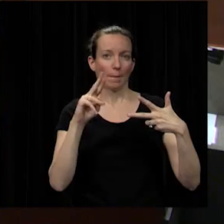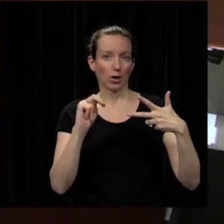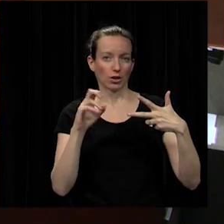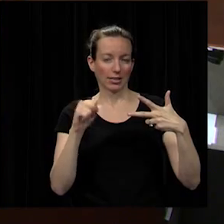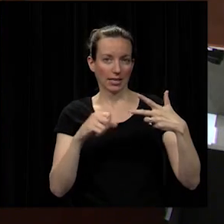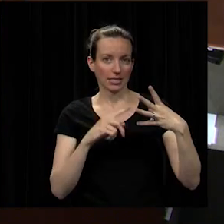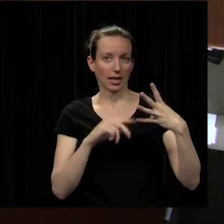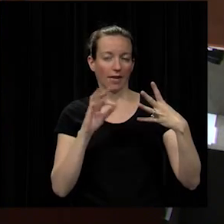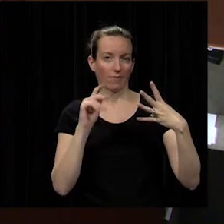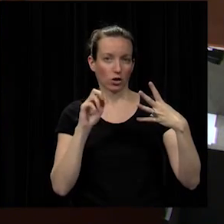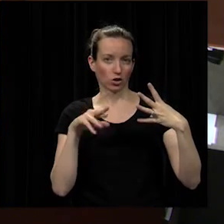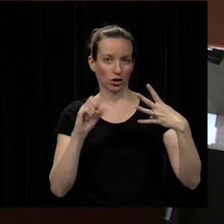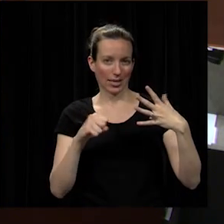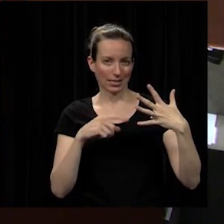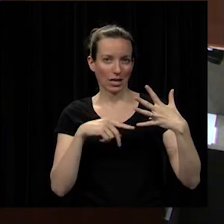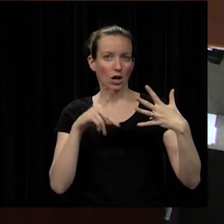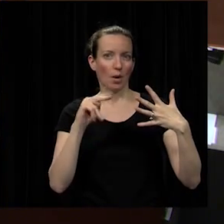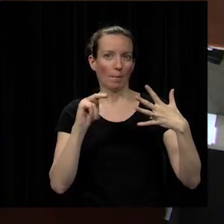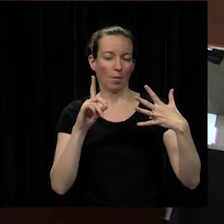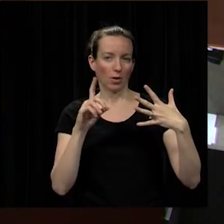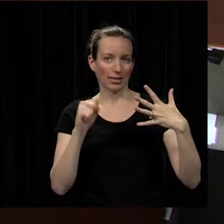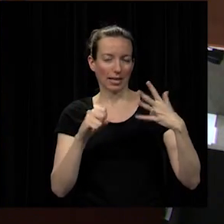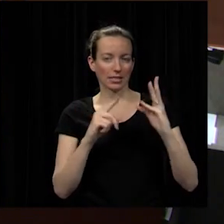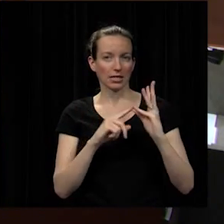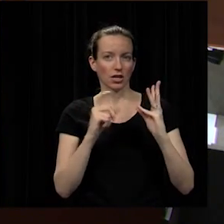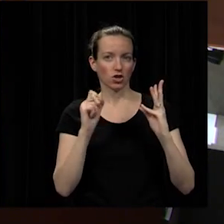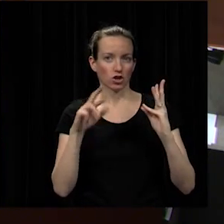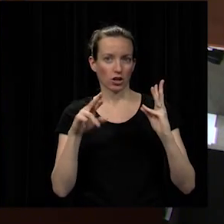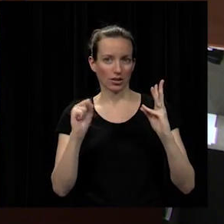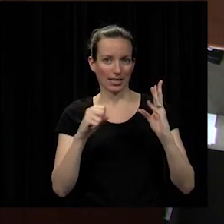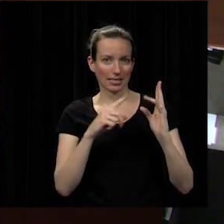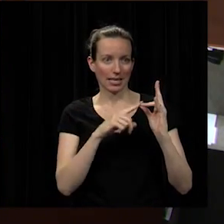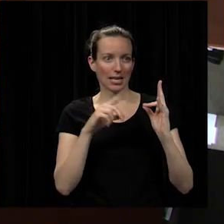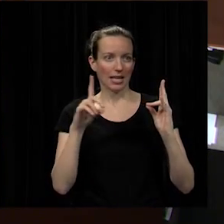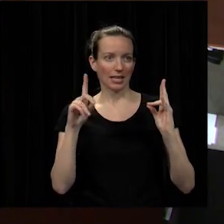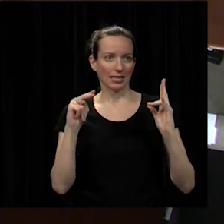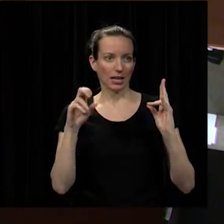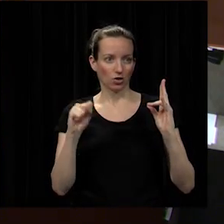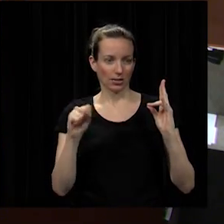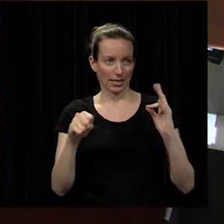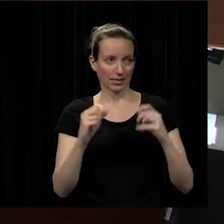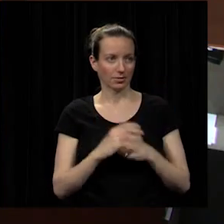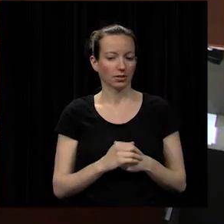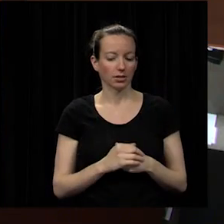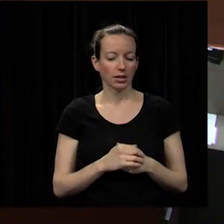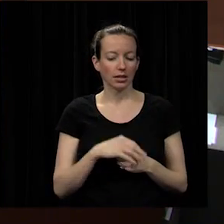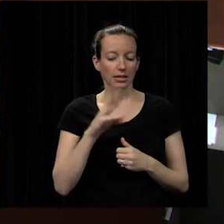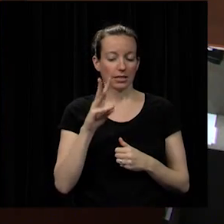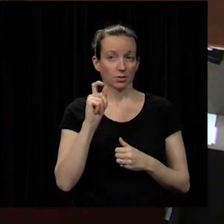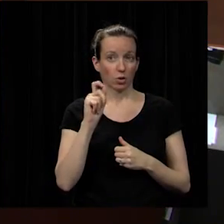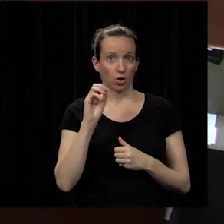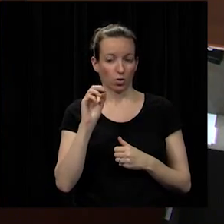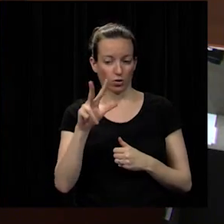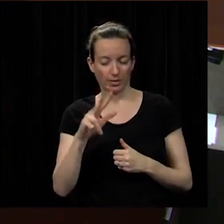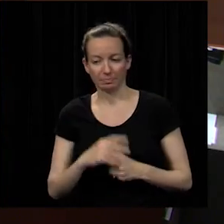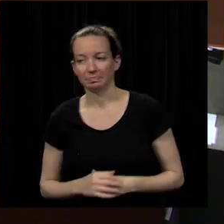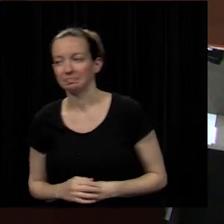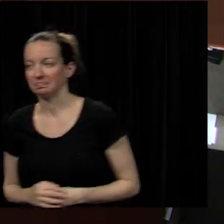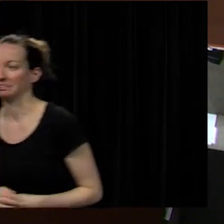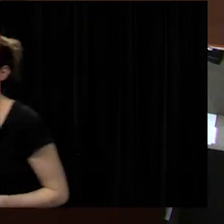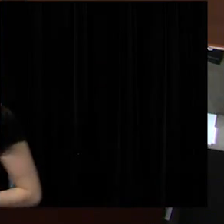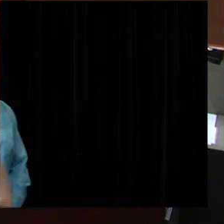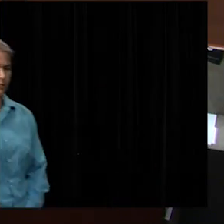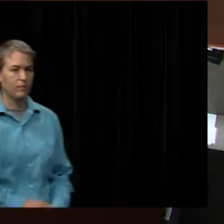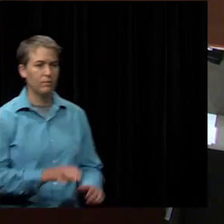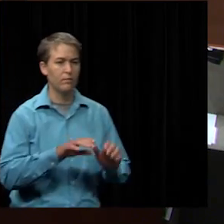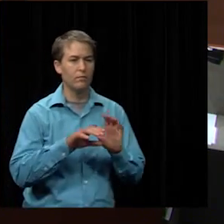felter yes mr poland yes mr sheer yes dr daniels yes all right 6.03 curriculum and textbooks international